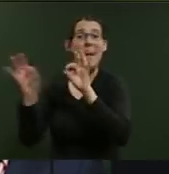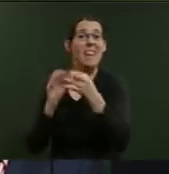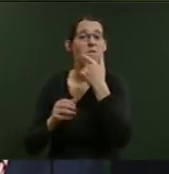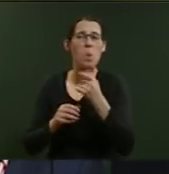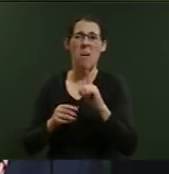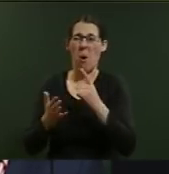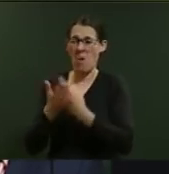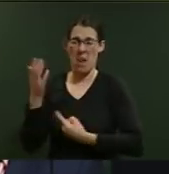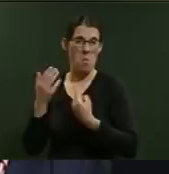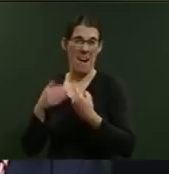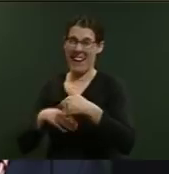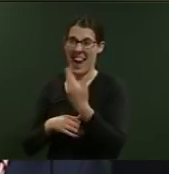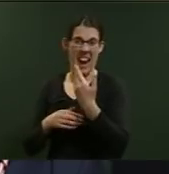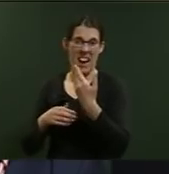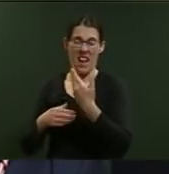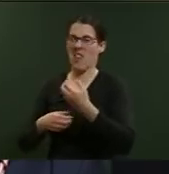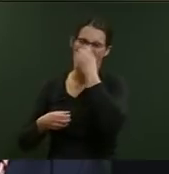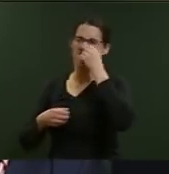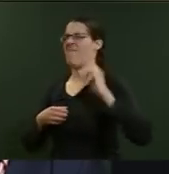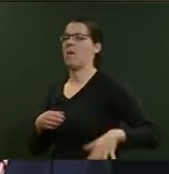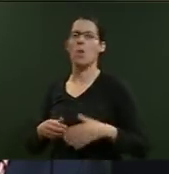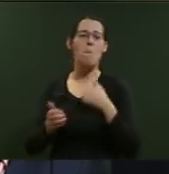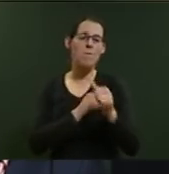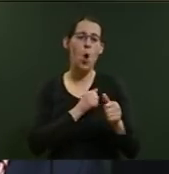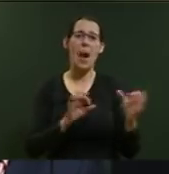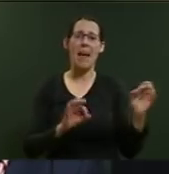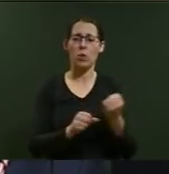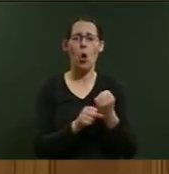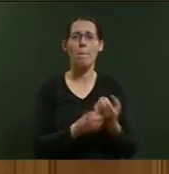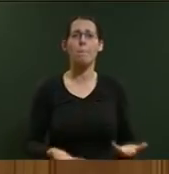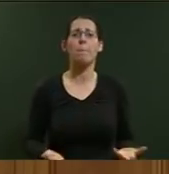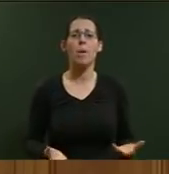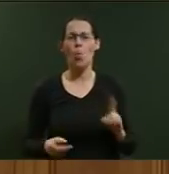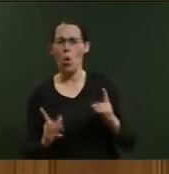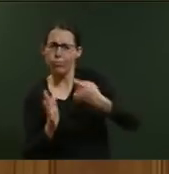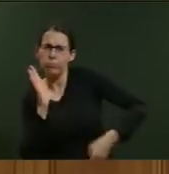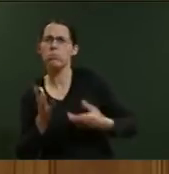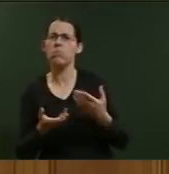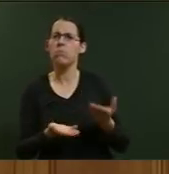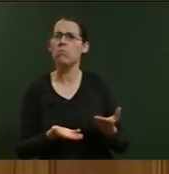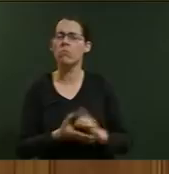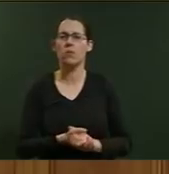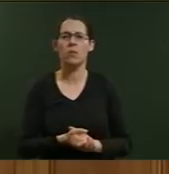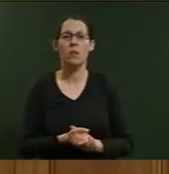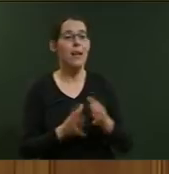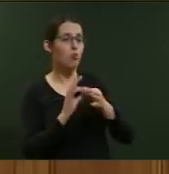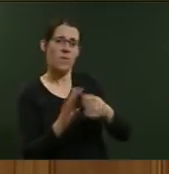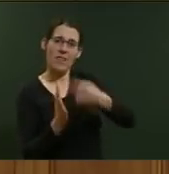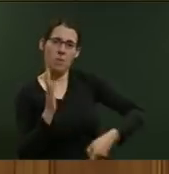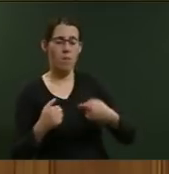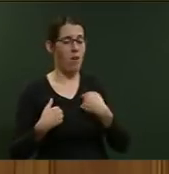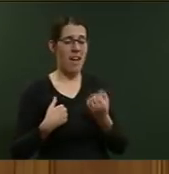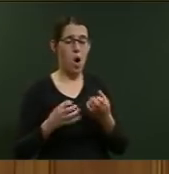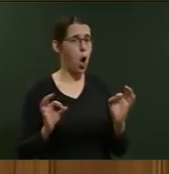and would rather remain jobless? Mr Speaker, in terms of sanctions, I have no delegations as the Minister